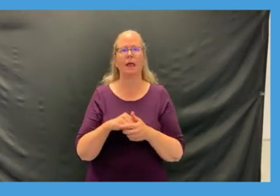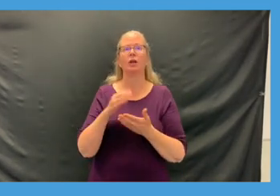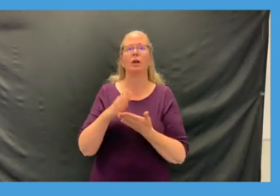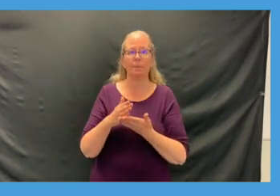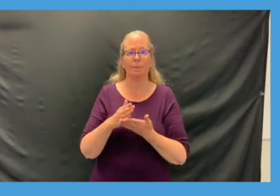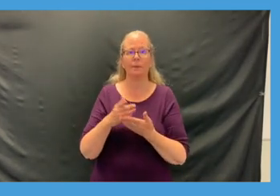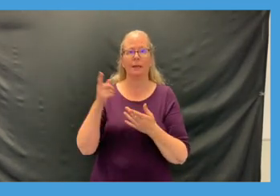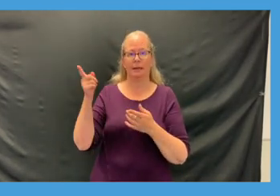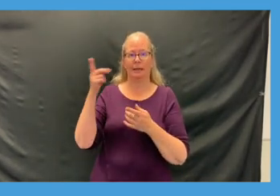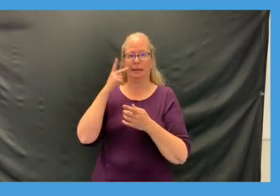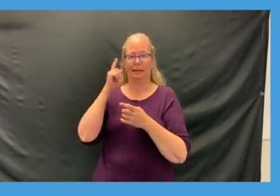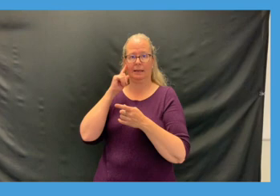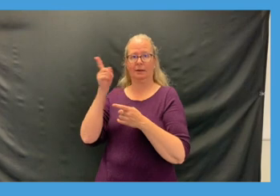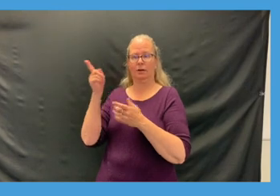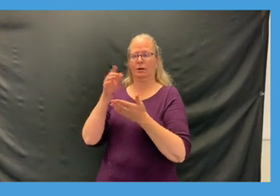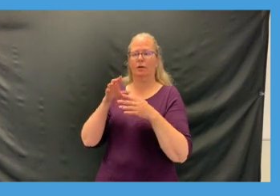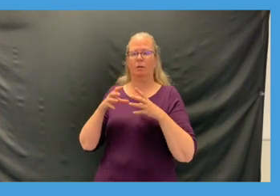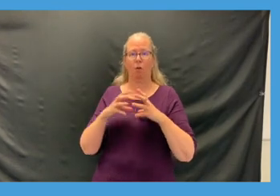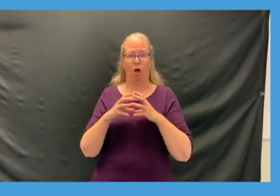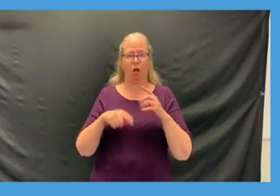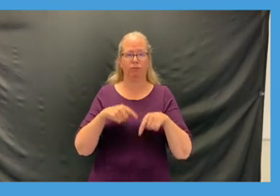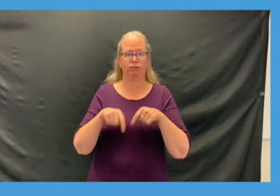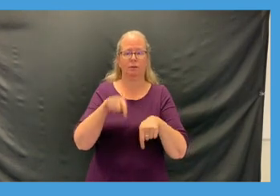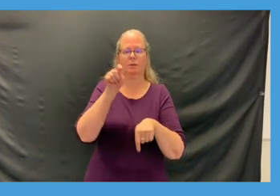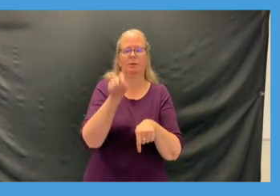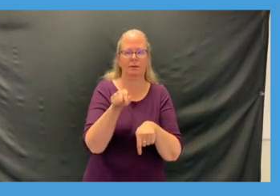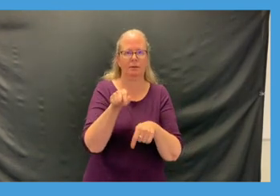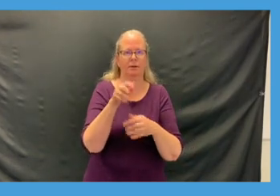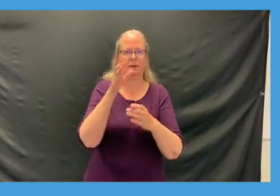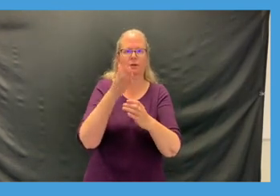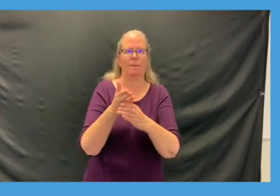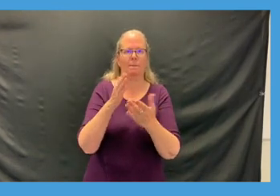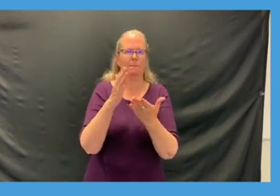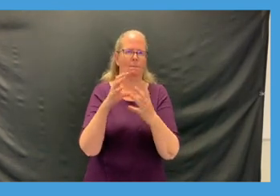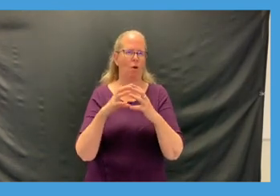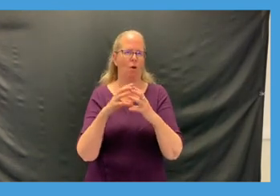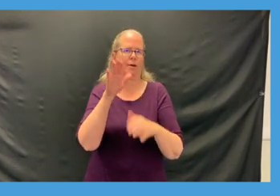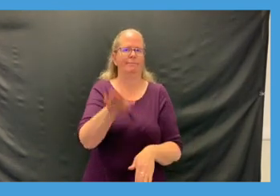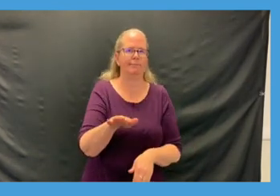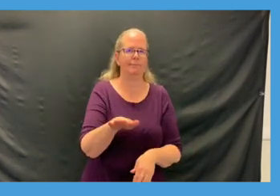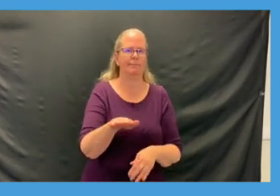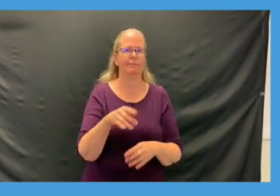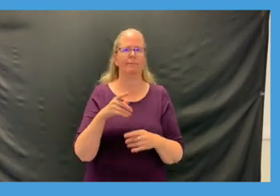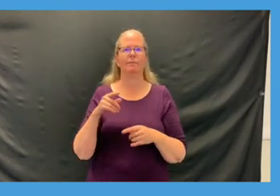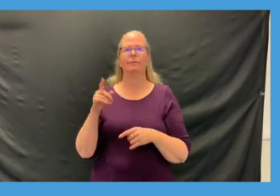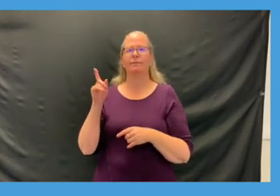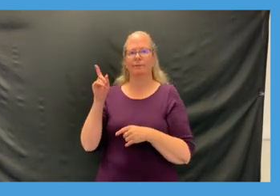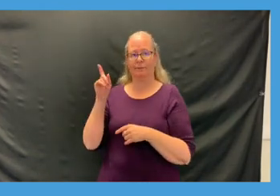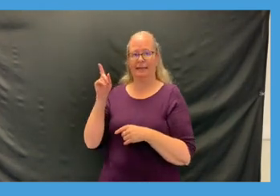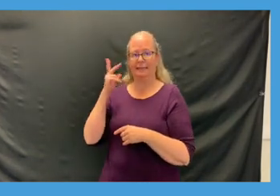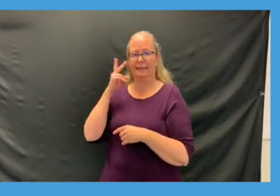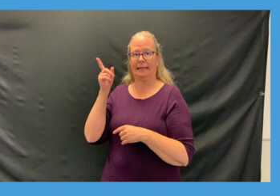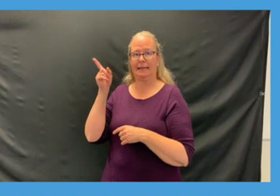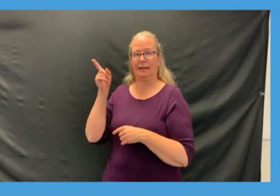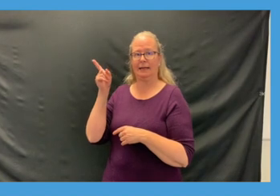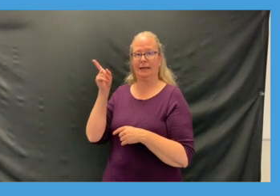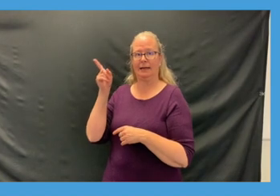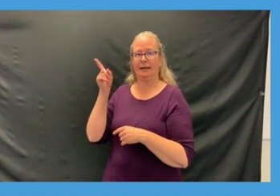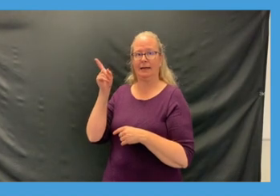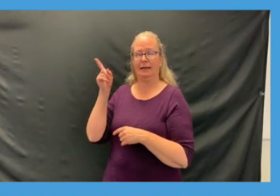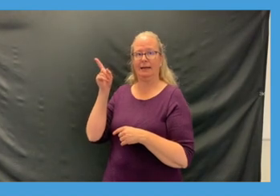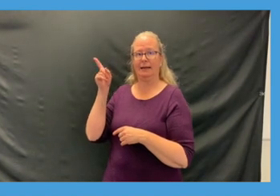so let's see how you can do it pass stop maybe try the left foot this time pass stop